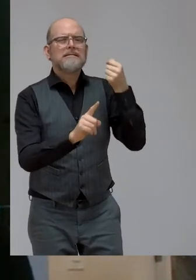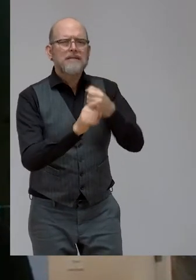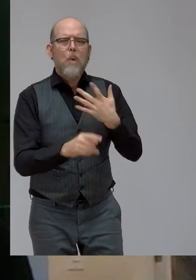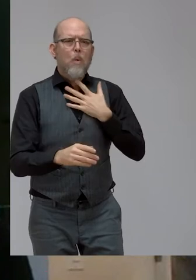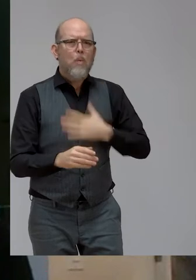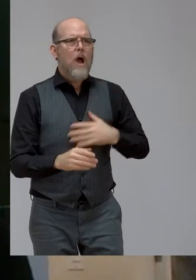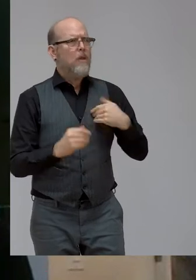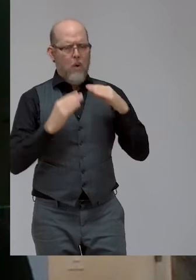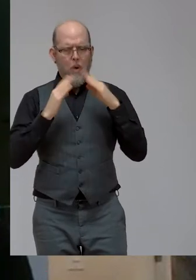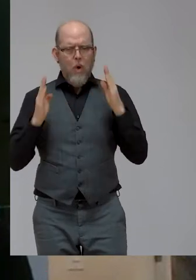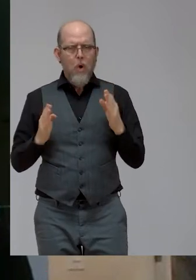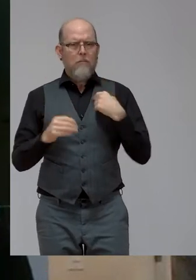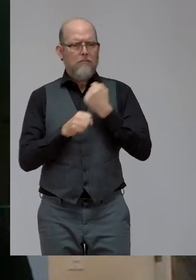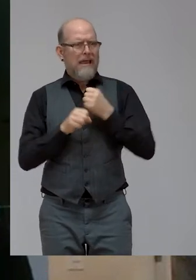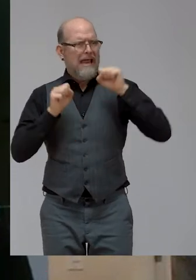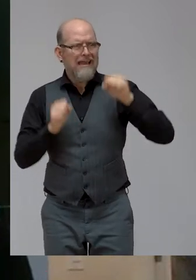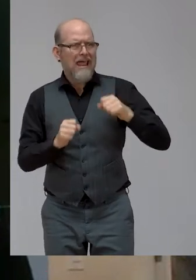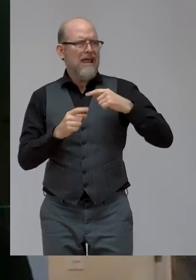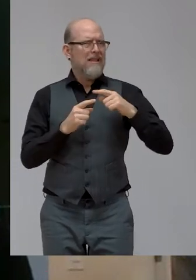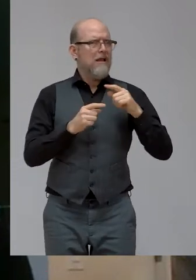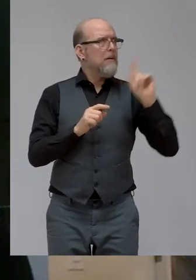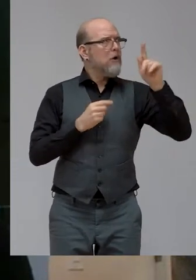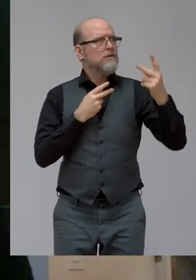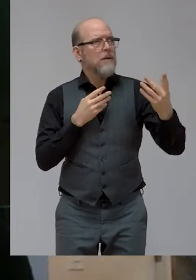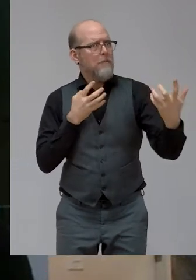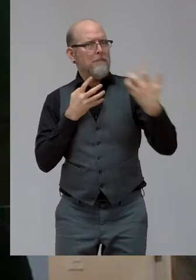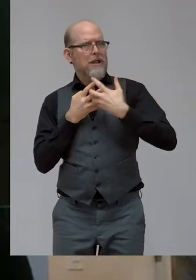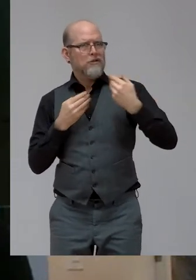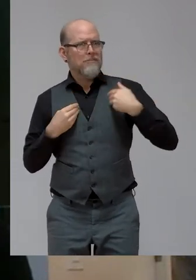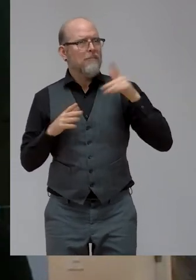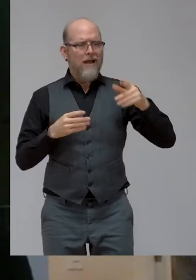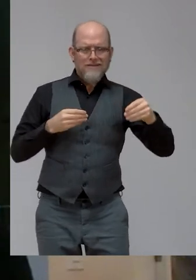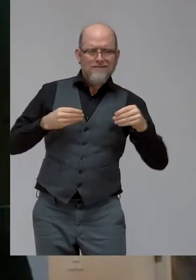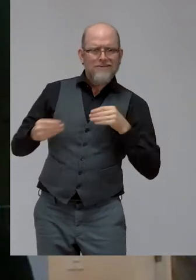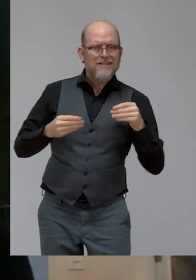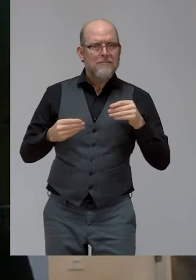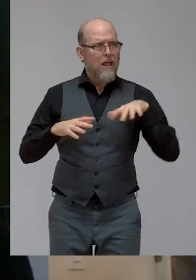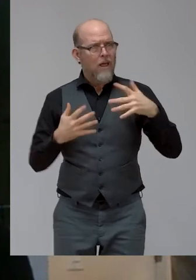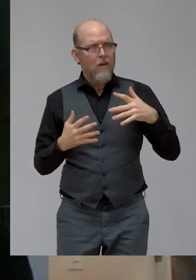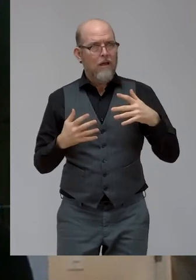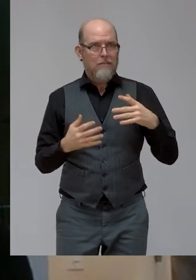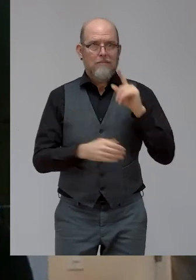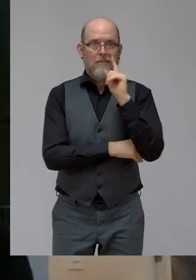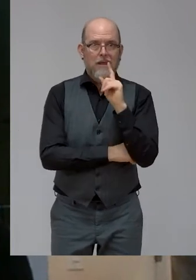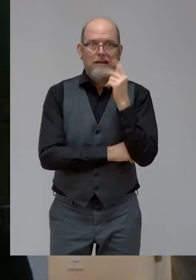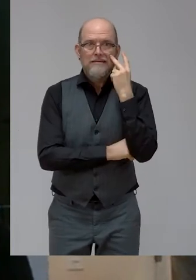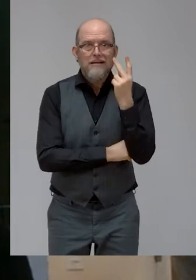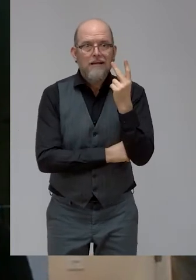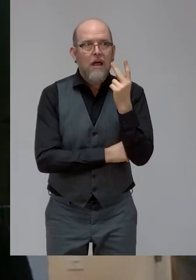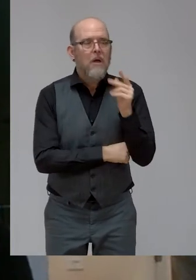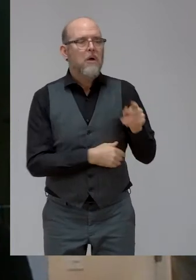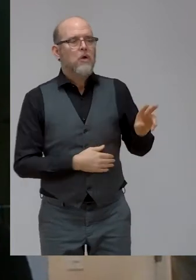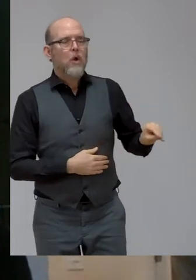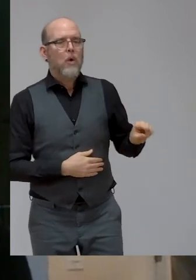accommodations, and flexible schedule. And in many instances, these requests were either denied or